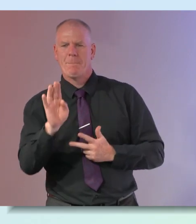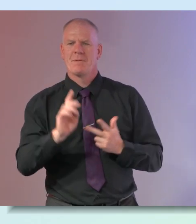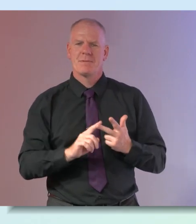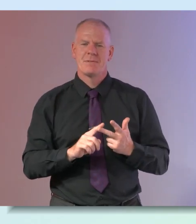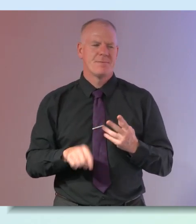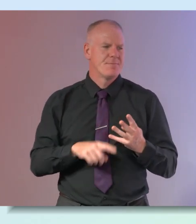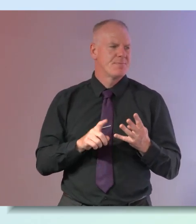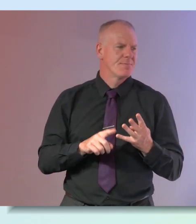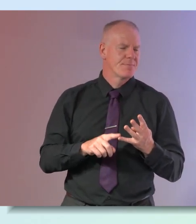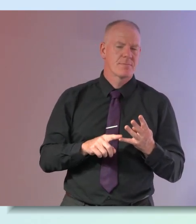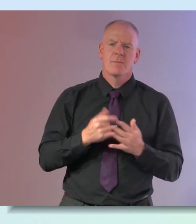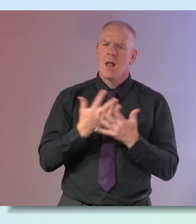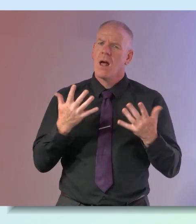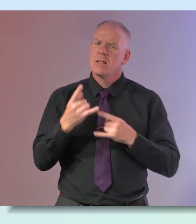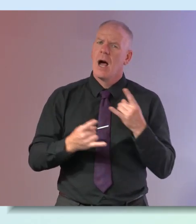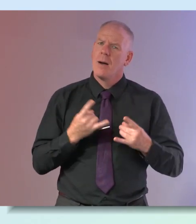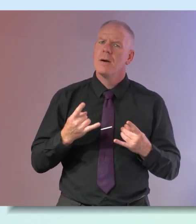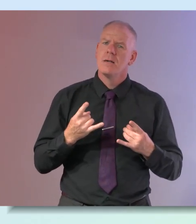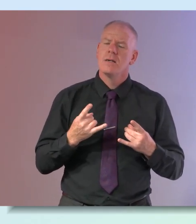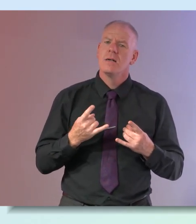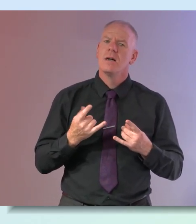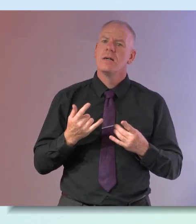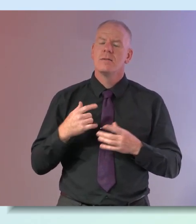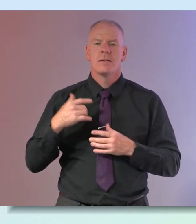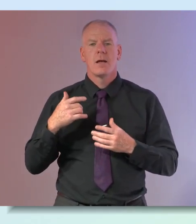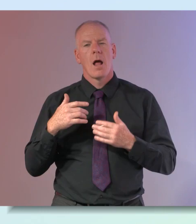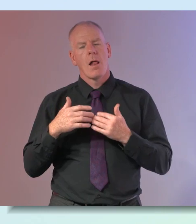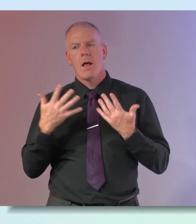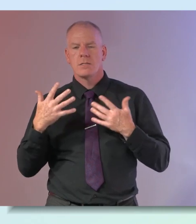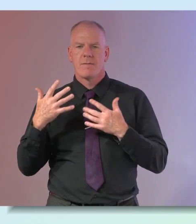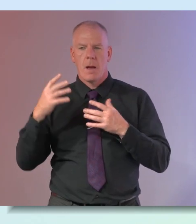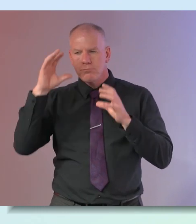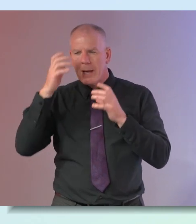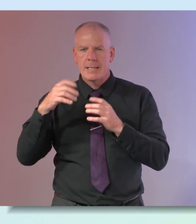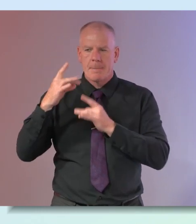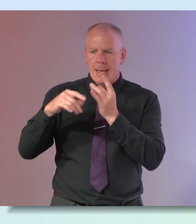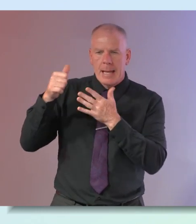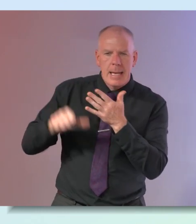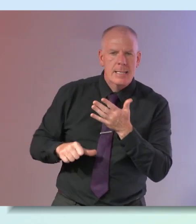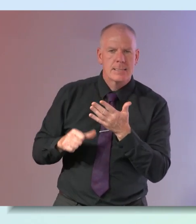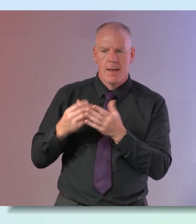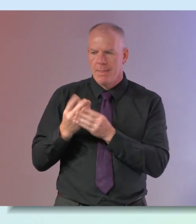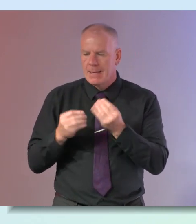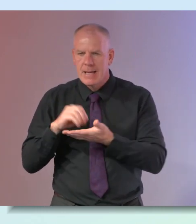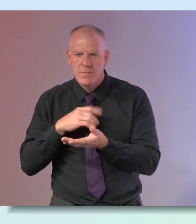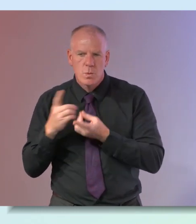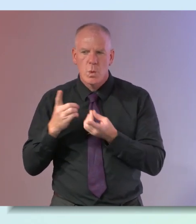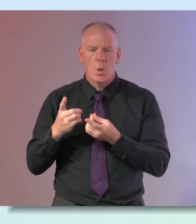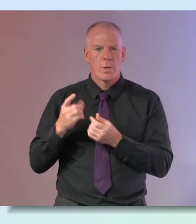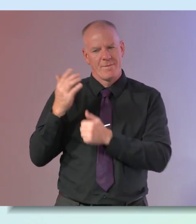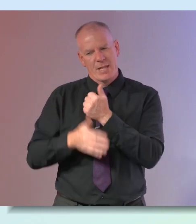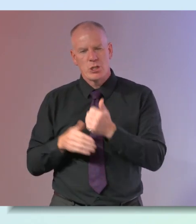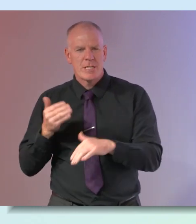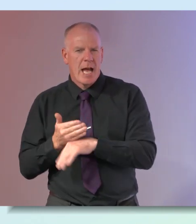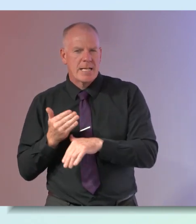and a lot of interestingly higher executive function list making tasks completing tasks